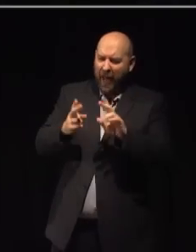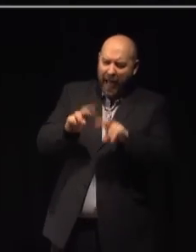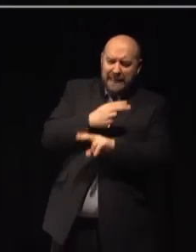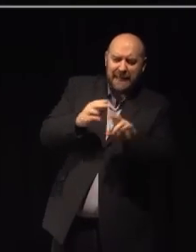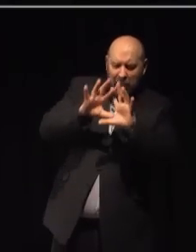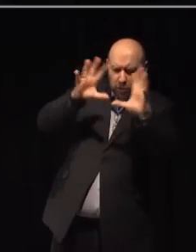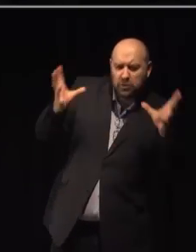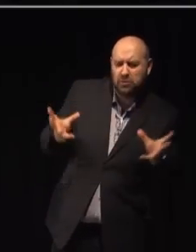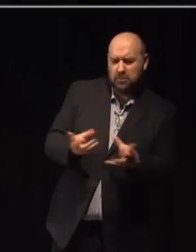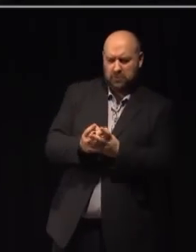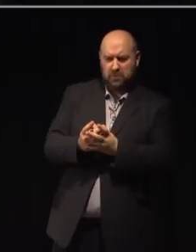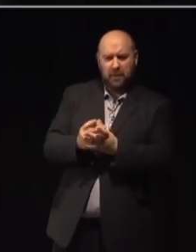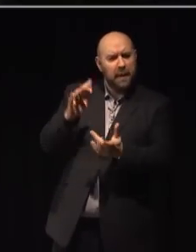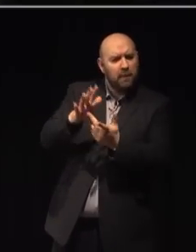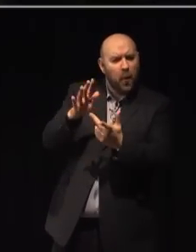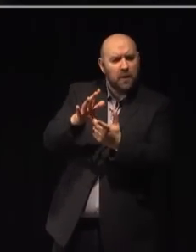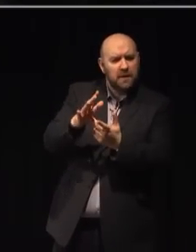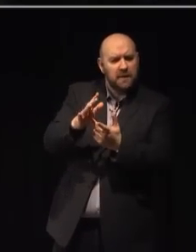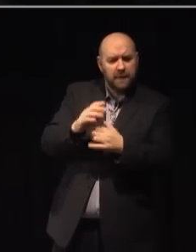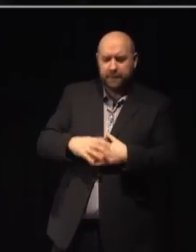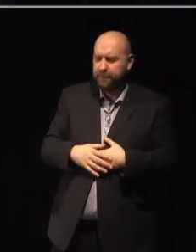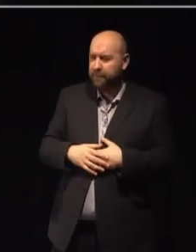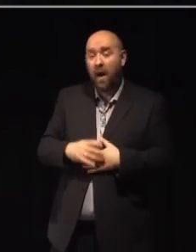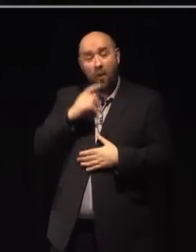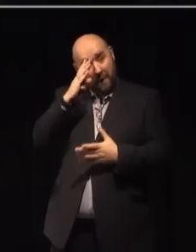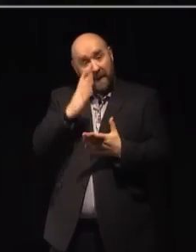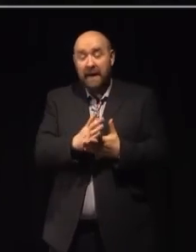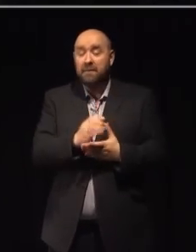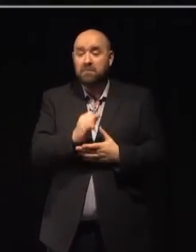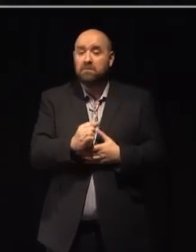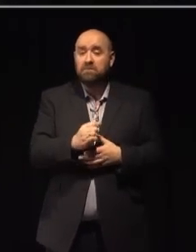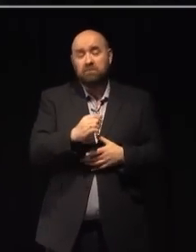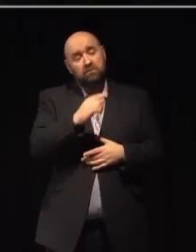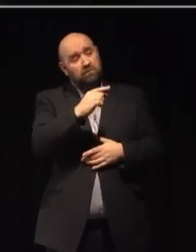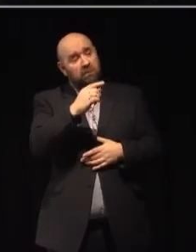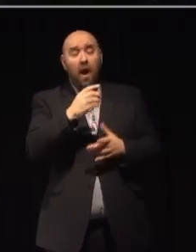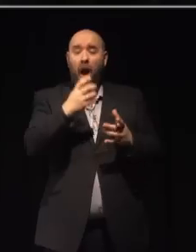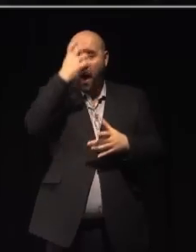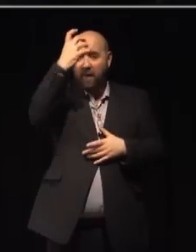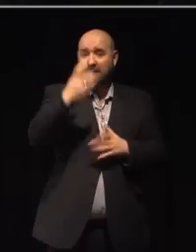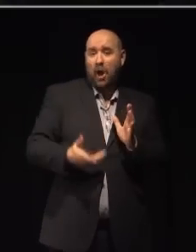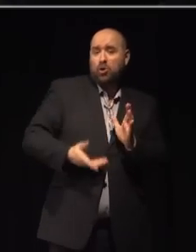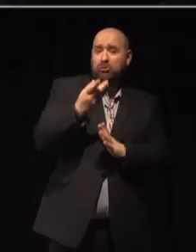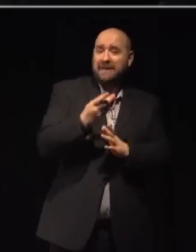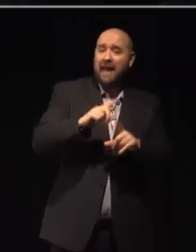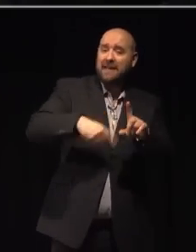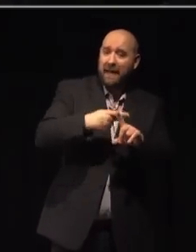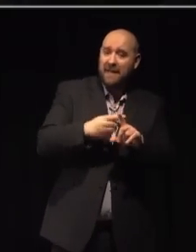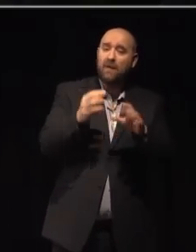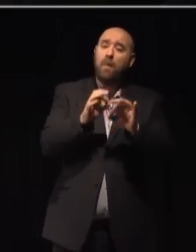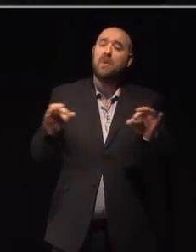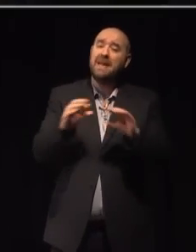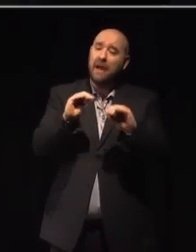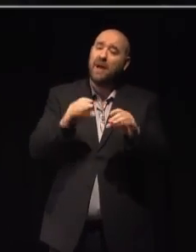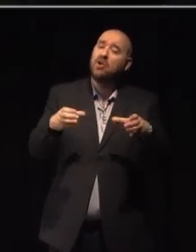That understanding is reflected, we believe, in the government's increased investment for music education hubs, in the tax breaks for theatres and